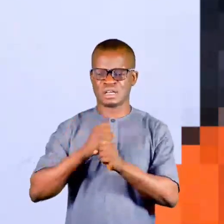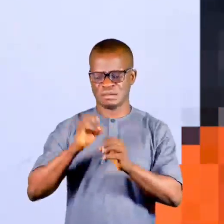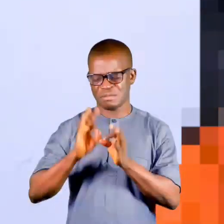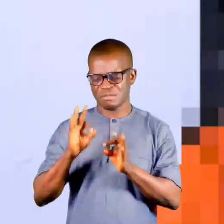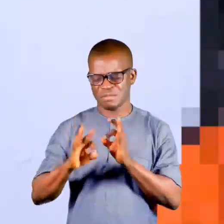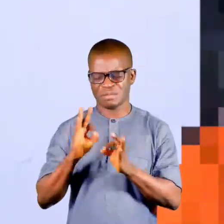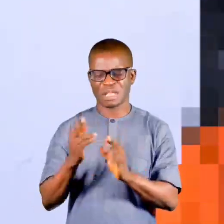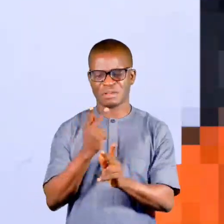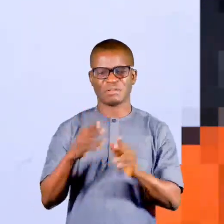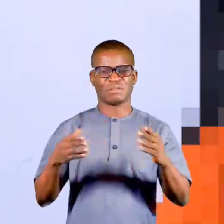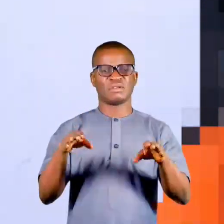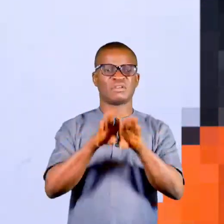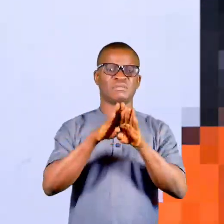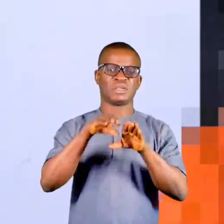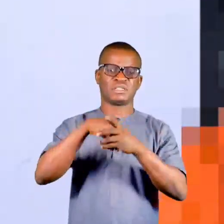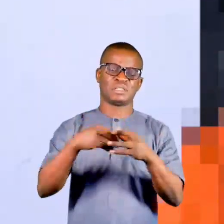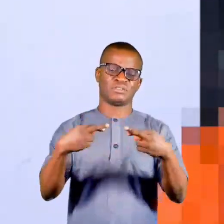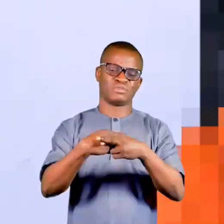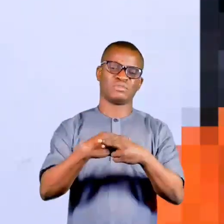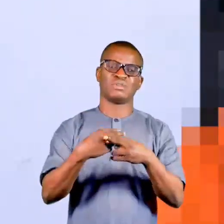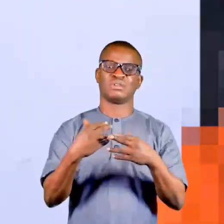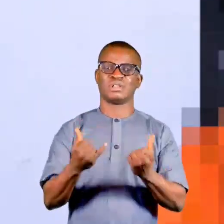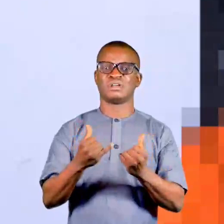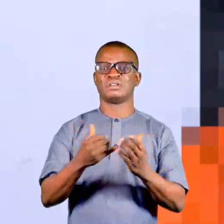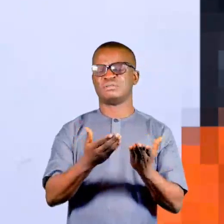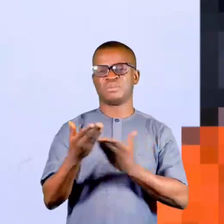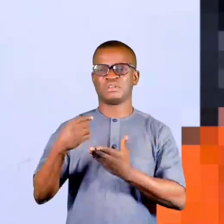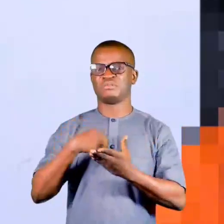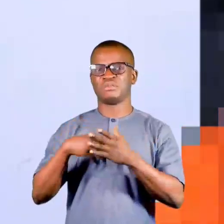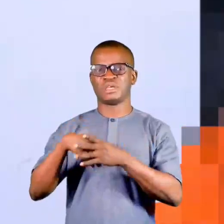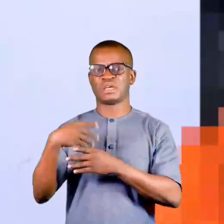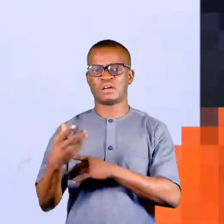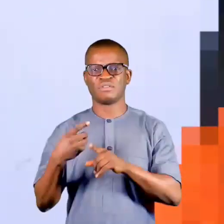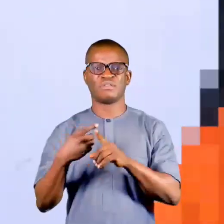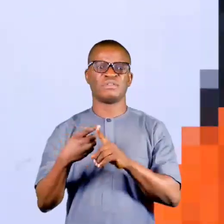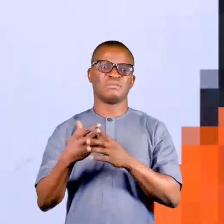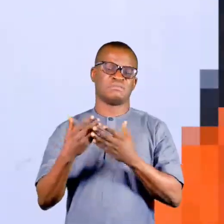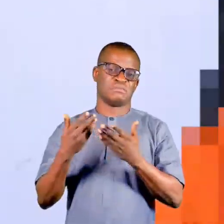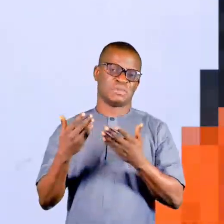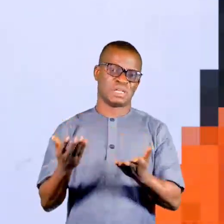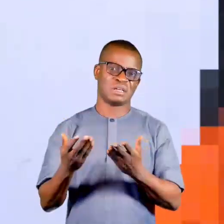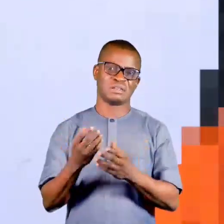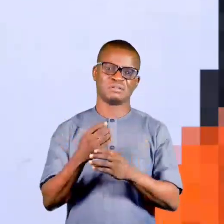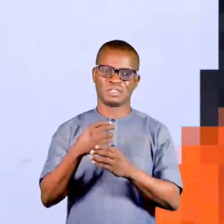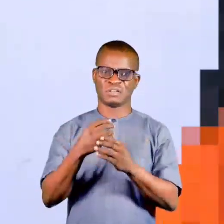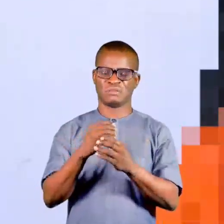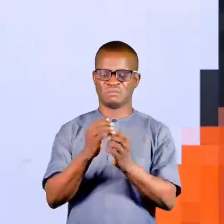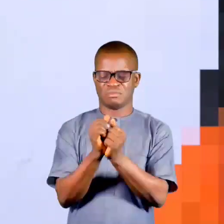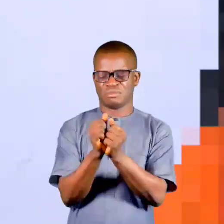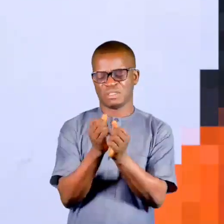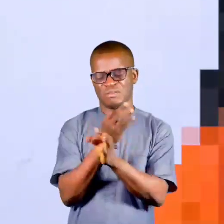me inside her room. For two days. Now bring me out. Before my now